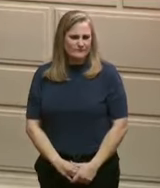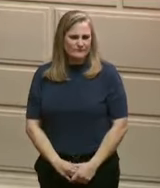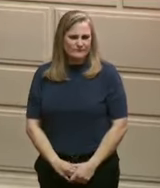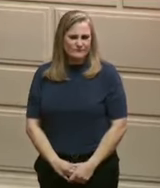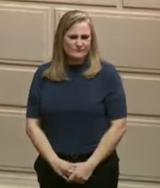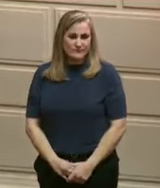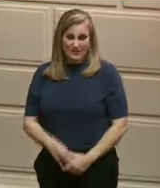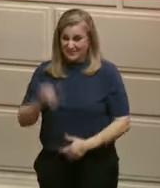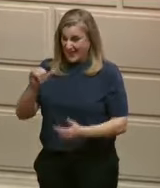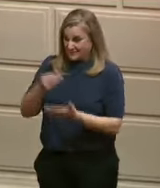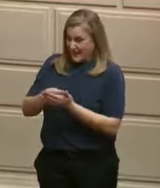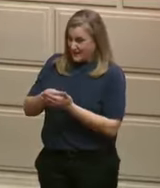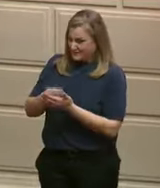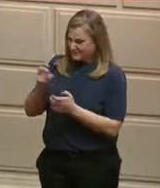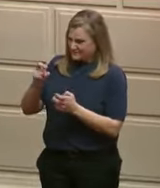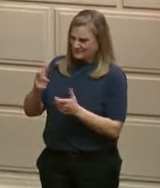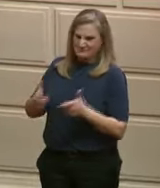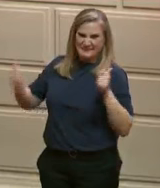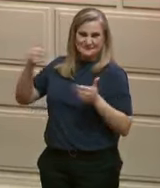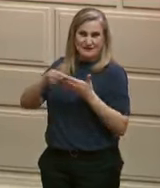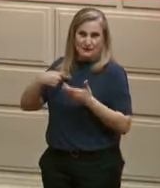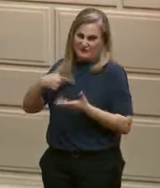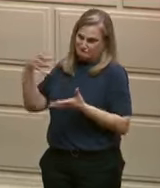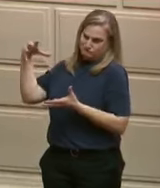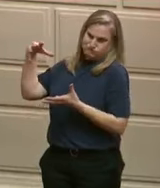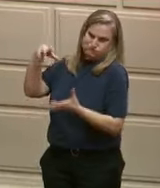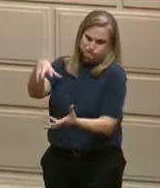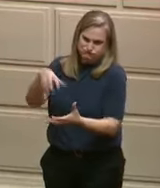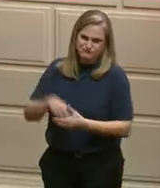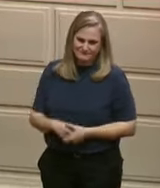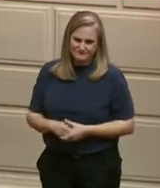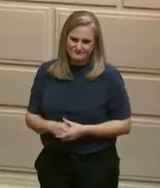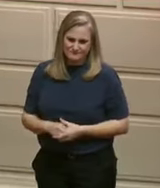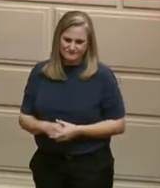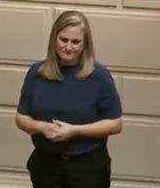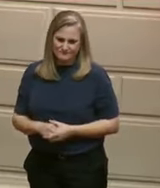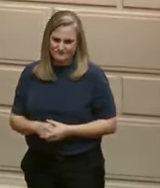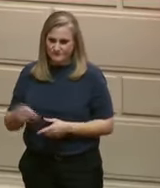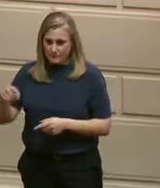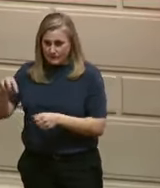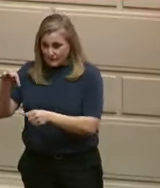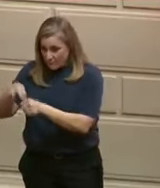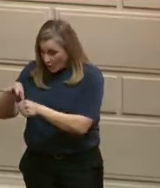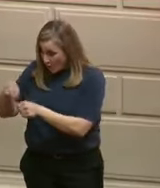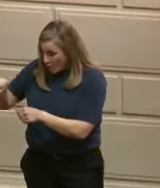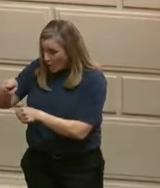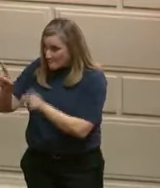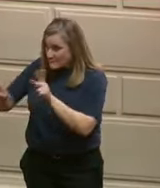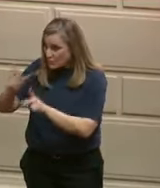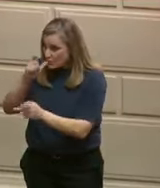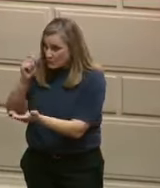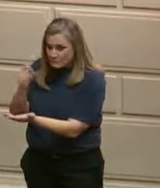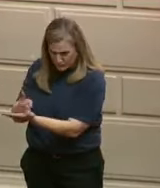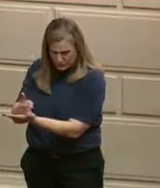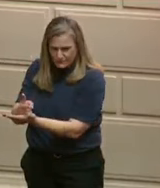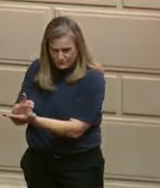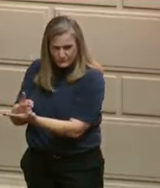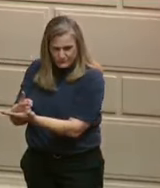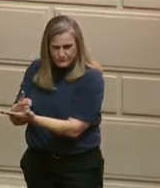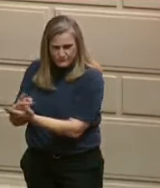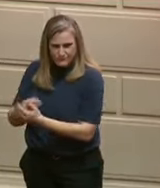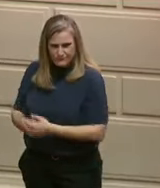to ensure that, if approved by the voters, these dollars will create more inventory and help put